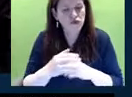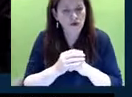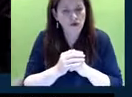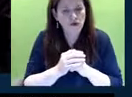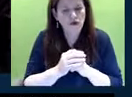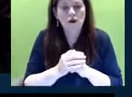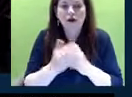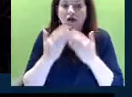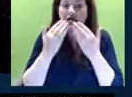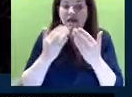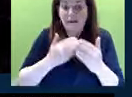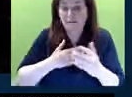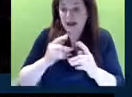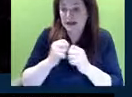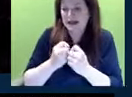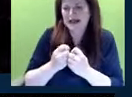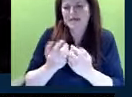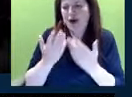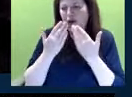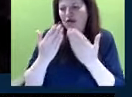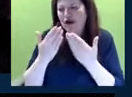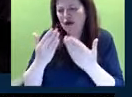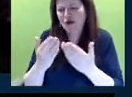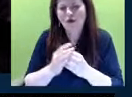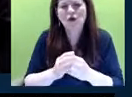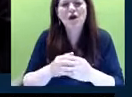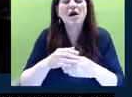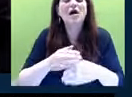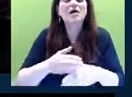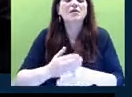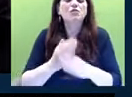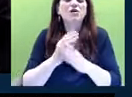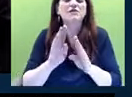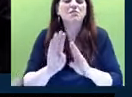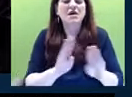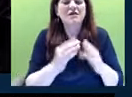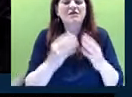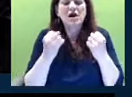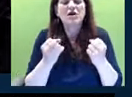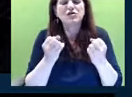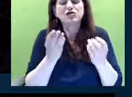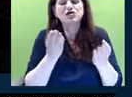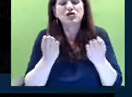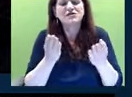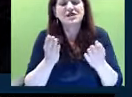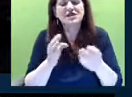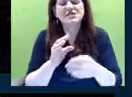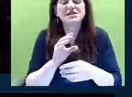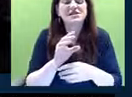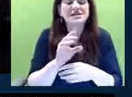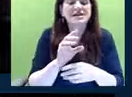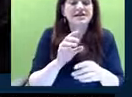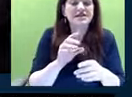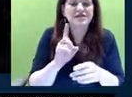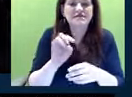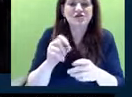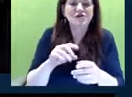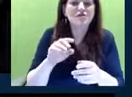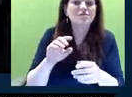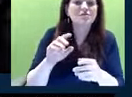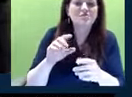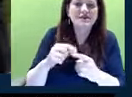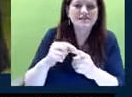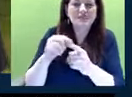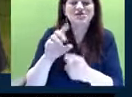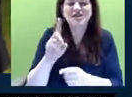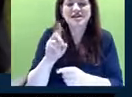I want to thank my team and the Prevention and Behavioral Health Services Division particularly Dr. Eileen Fink who is up here with me